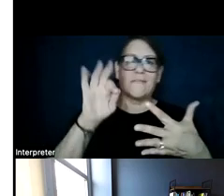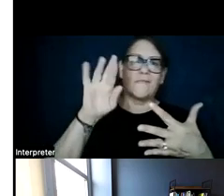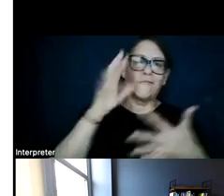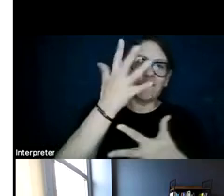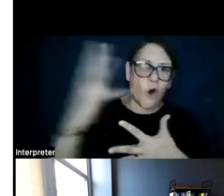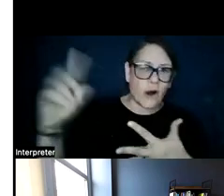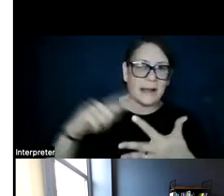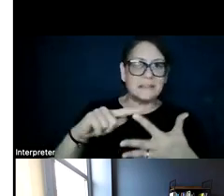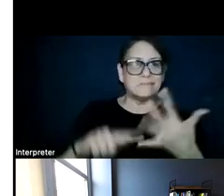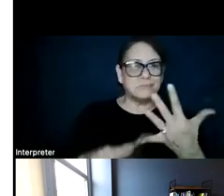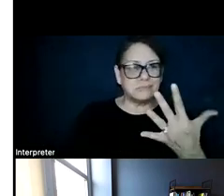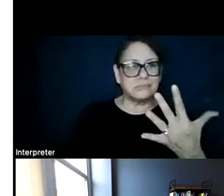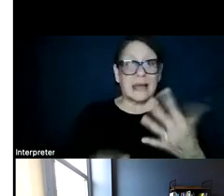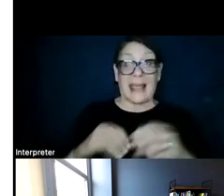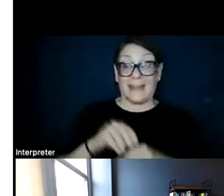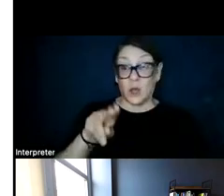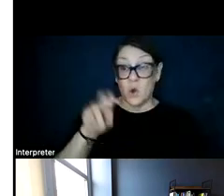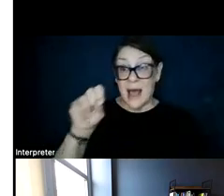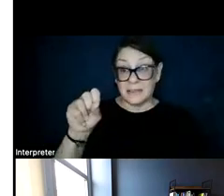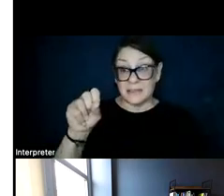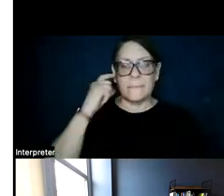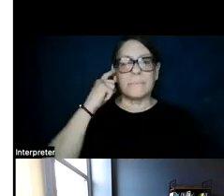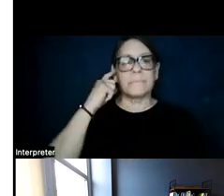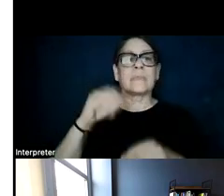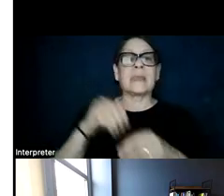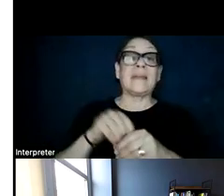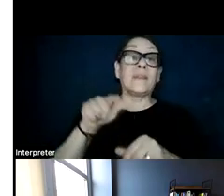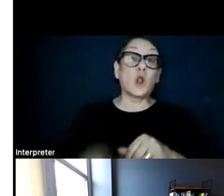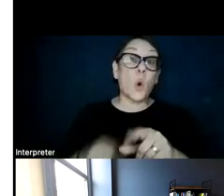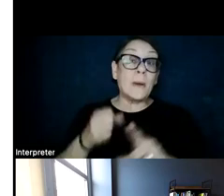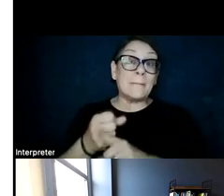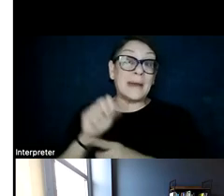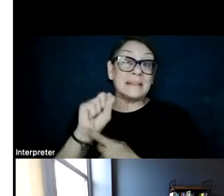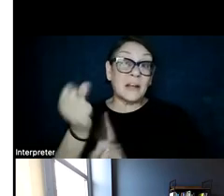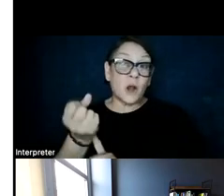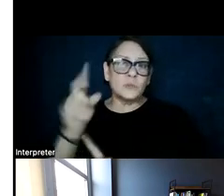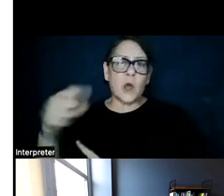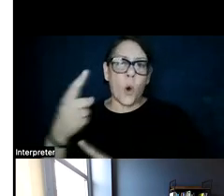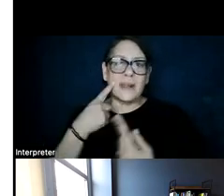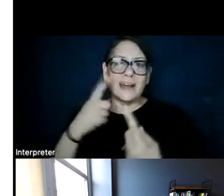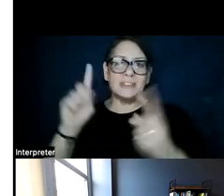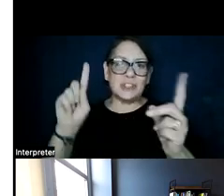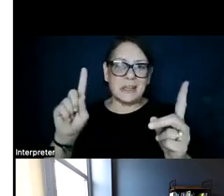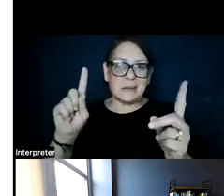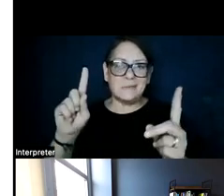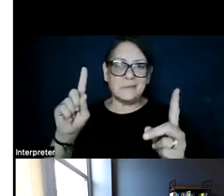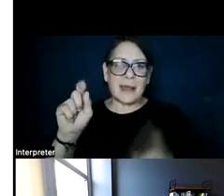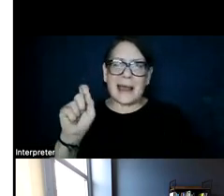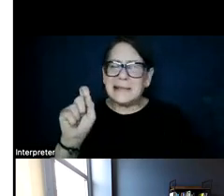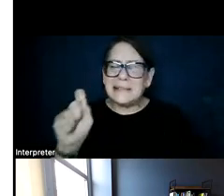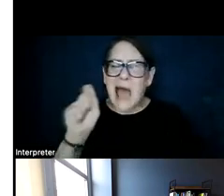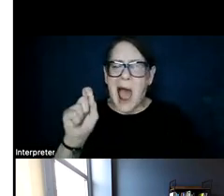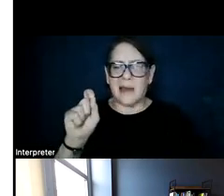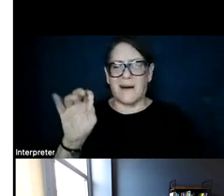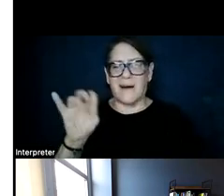the contiguous U.S., in the low impact scenarios, we only achieve a dot of that